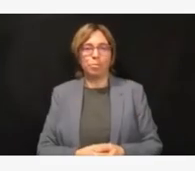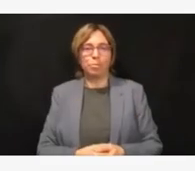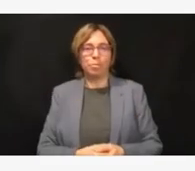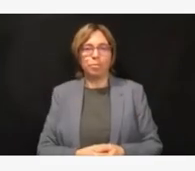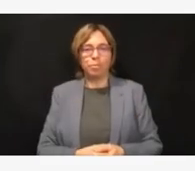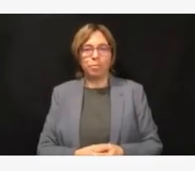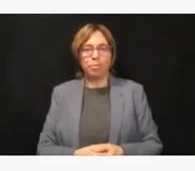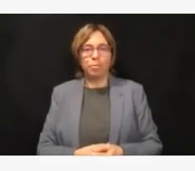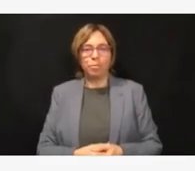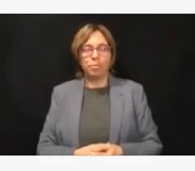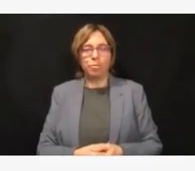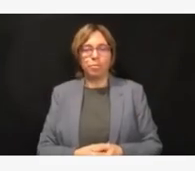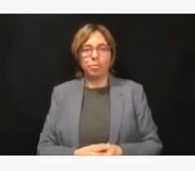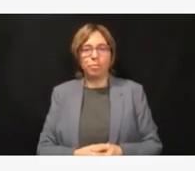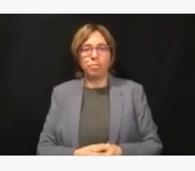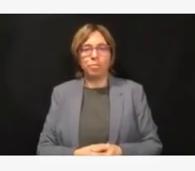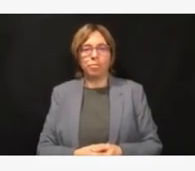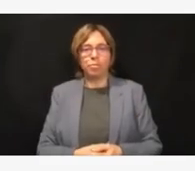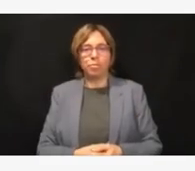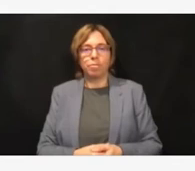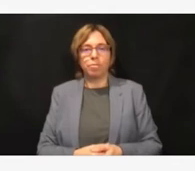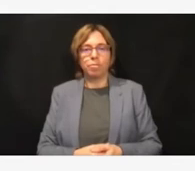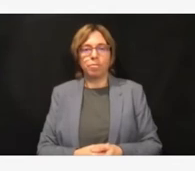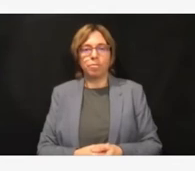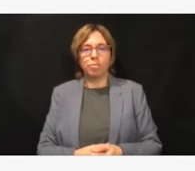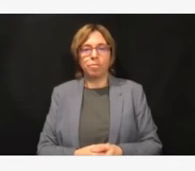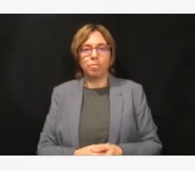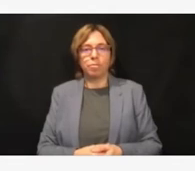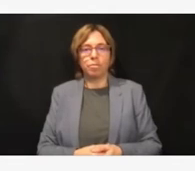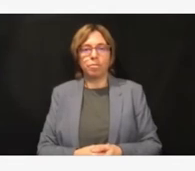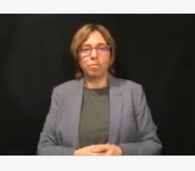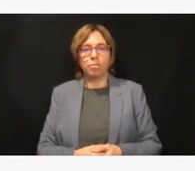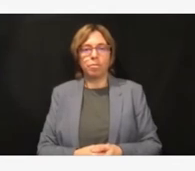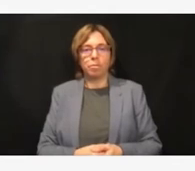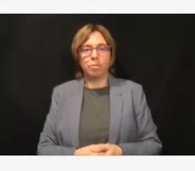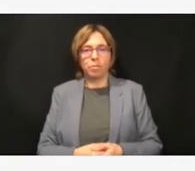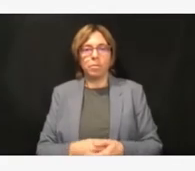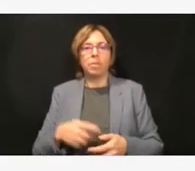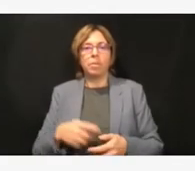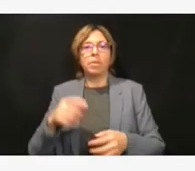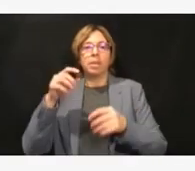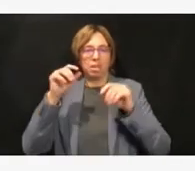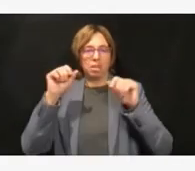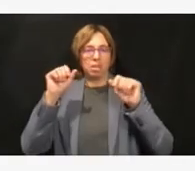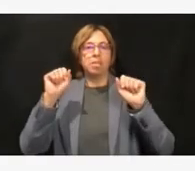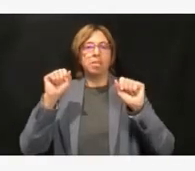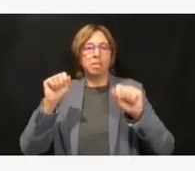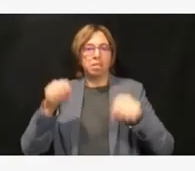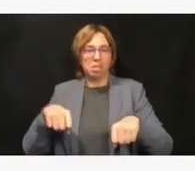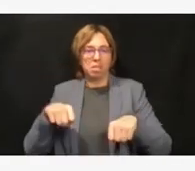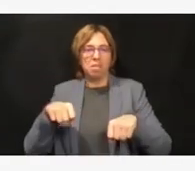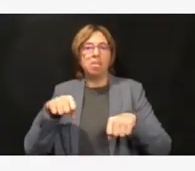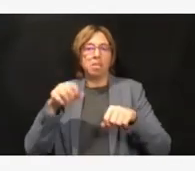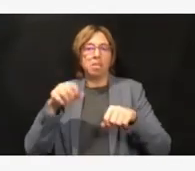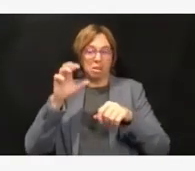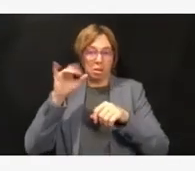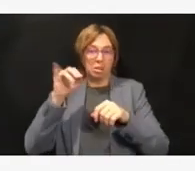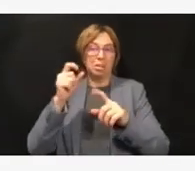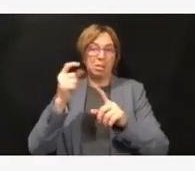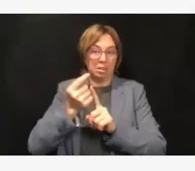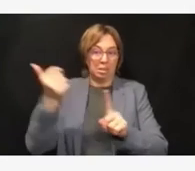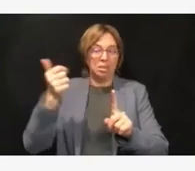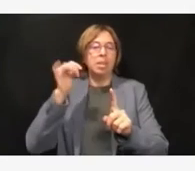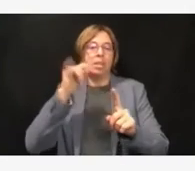health care resources and we can move out of crisis standards of care. But I do know that Cootenay Health is still pretty stretched. I don't want to speak for them,